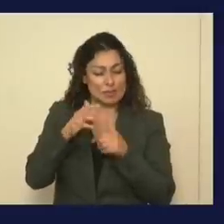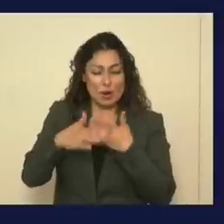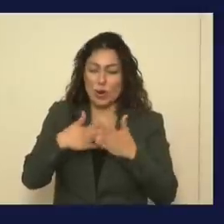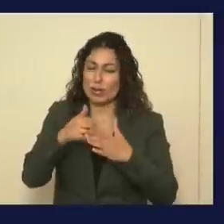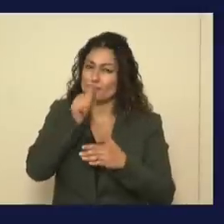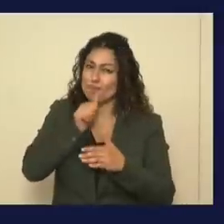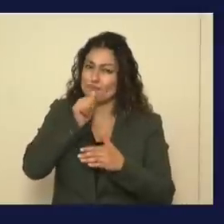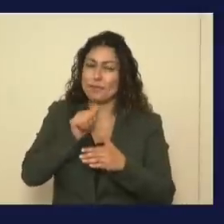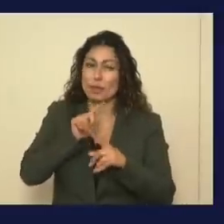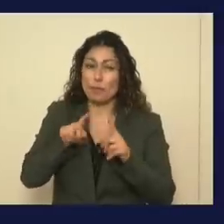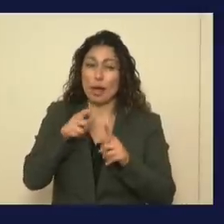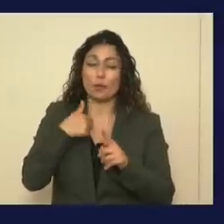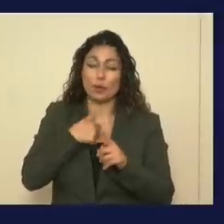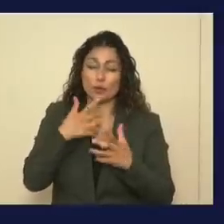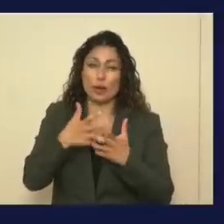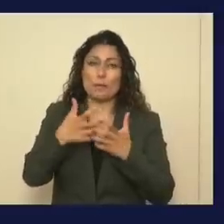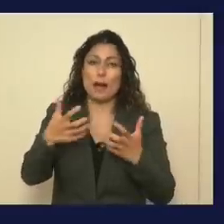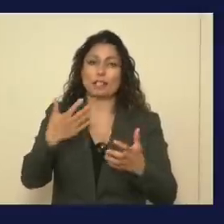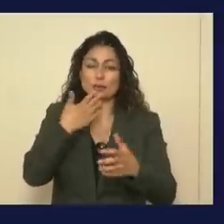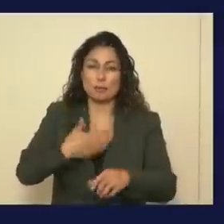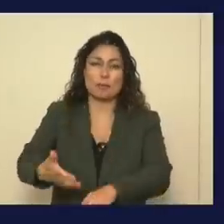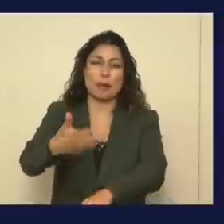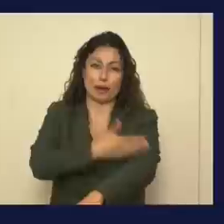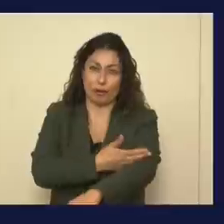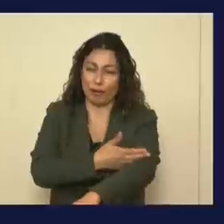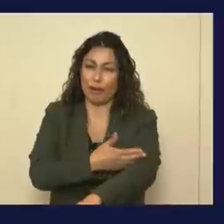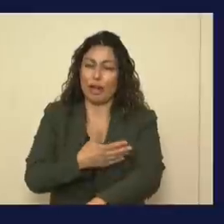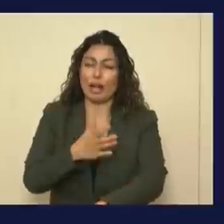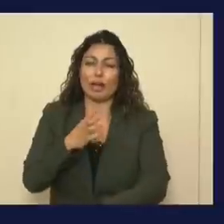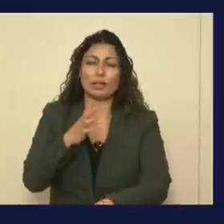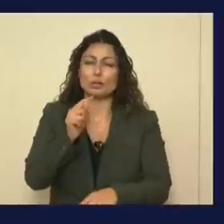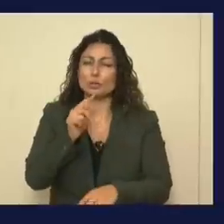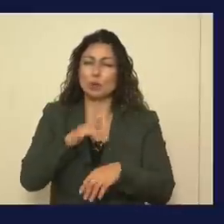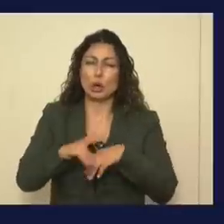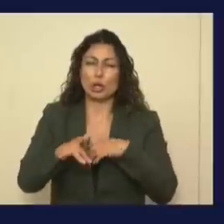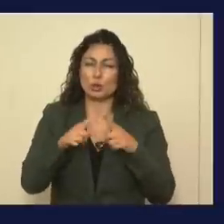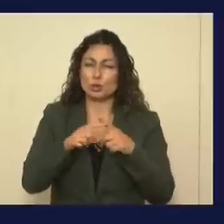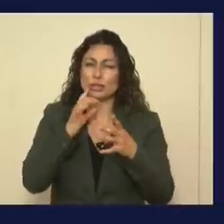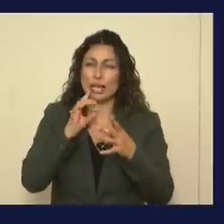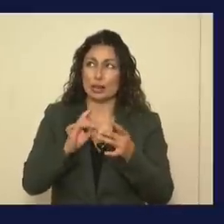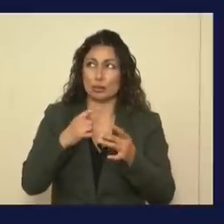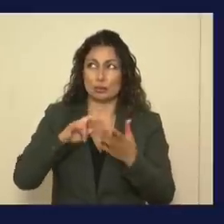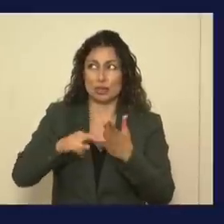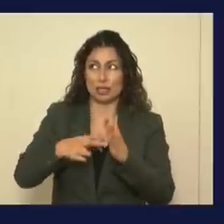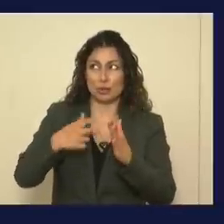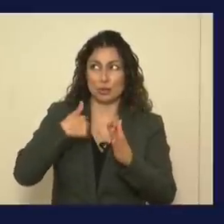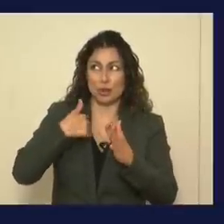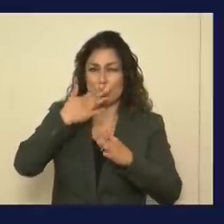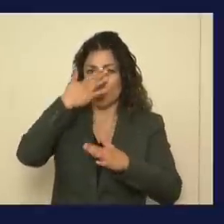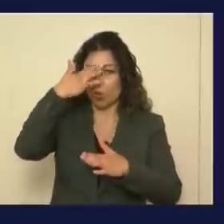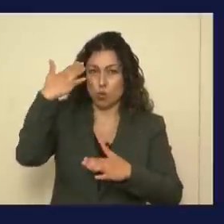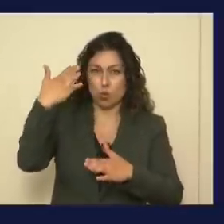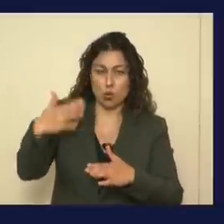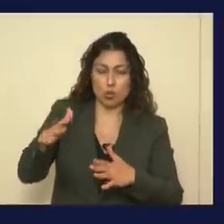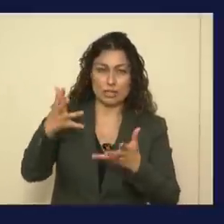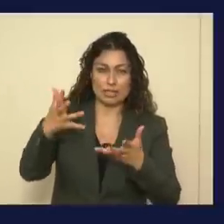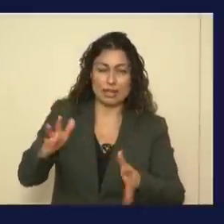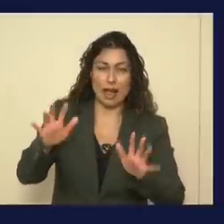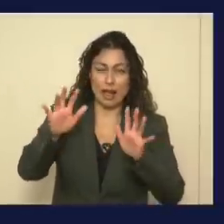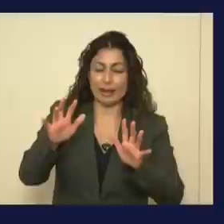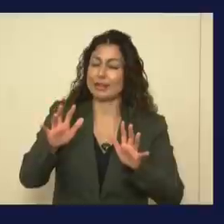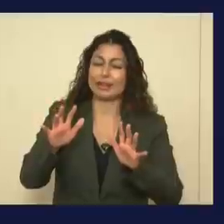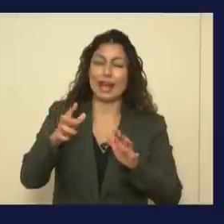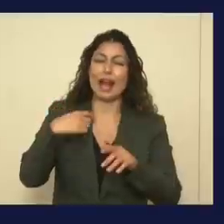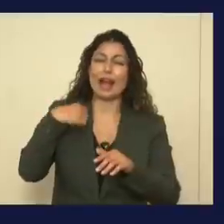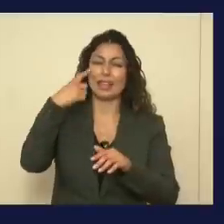that we're doing much better, and we are trending too early to say that we're out of the woods pre-vaccine, that we